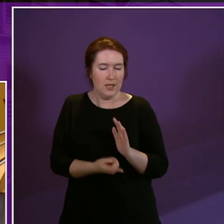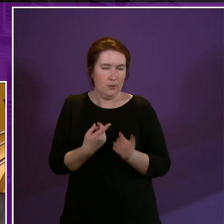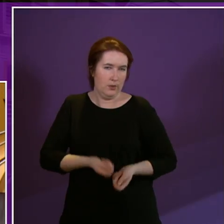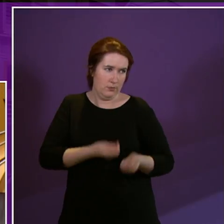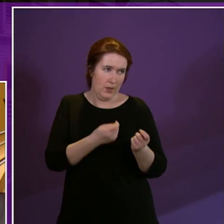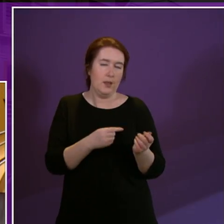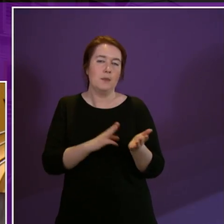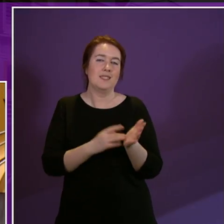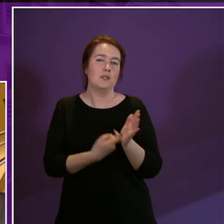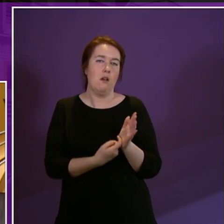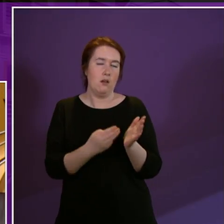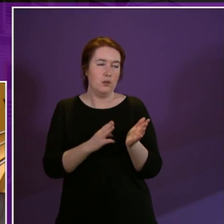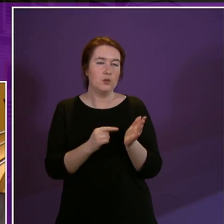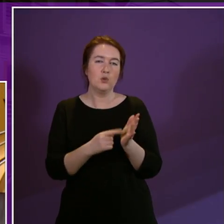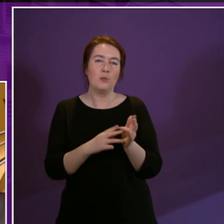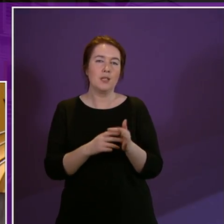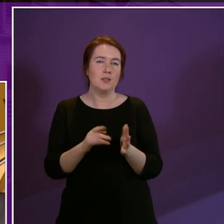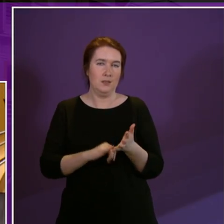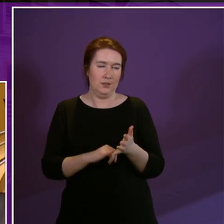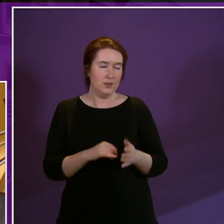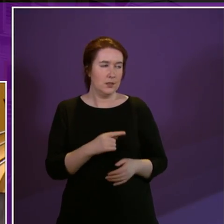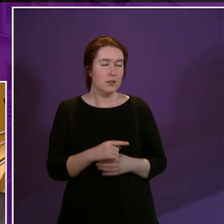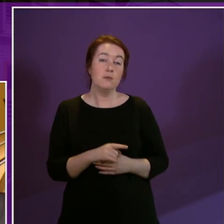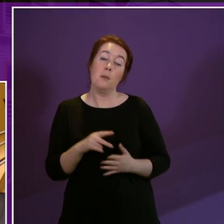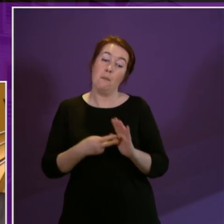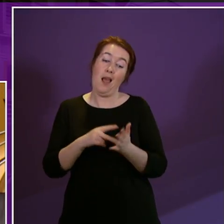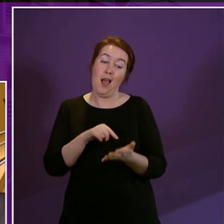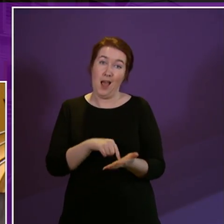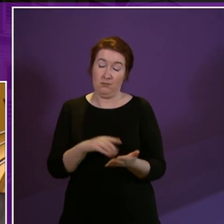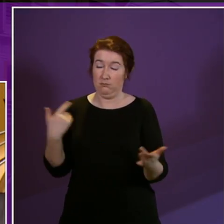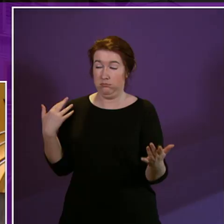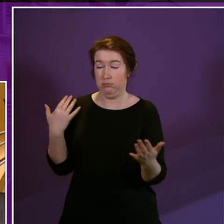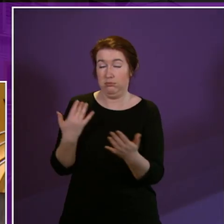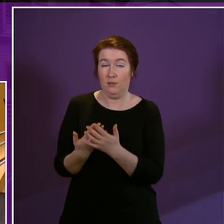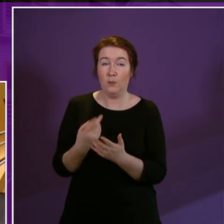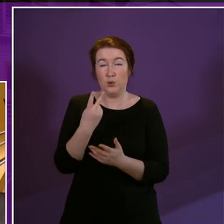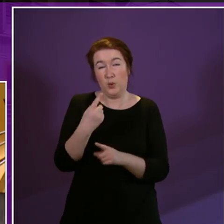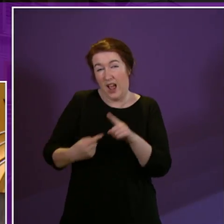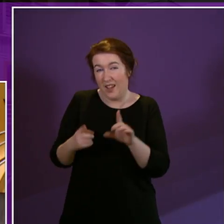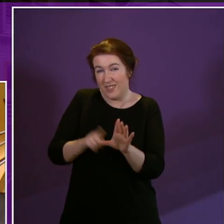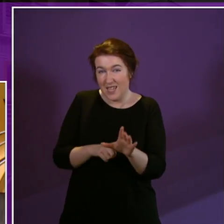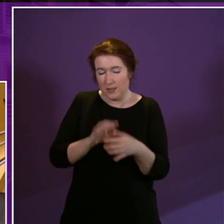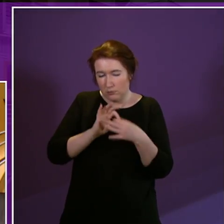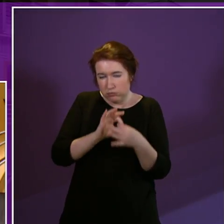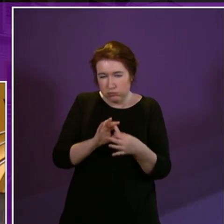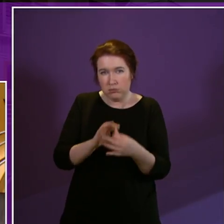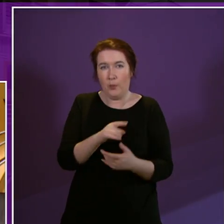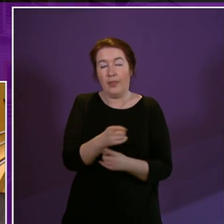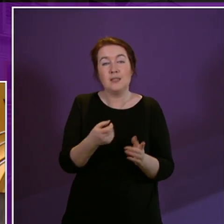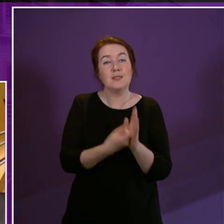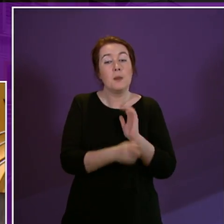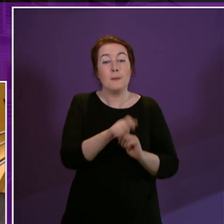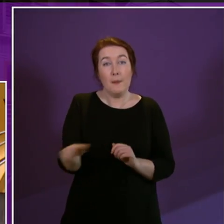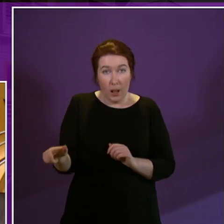with Mr Tomkin's contributions. The plan marks the culmination of two and a half years intensive engagement with the disabled people